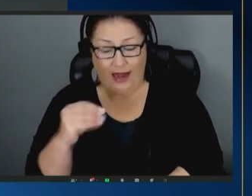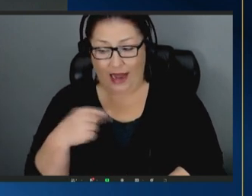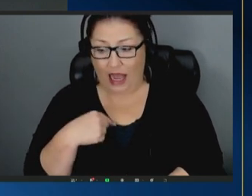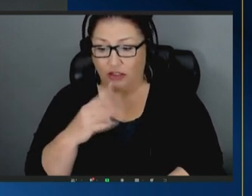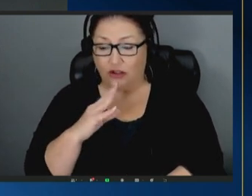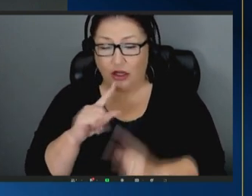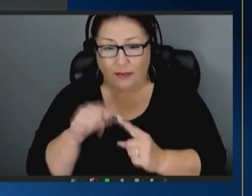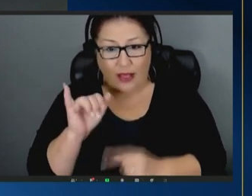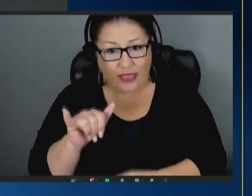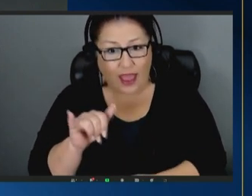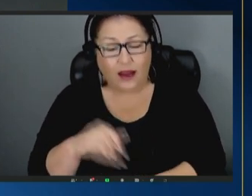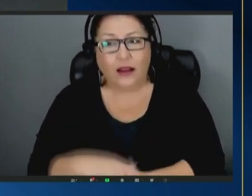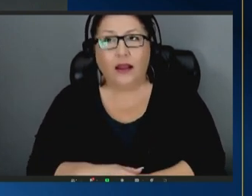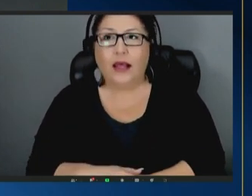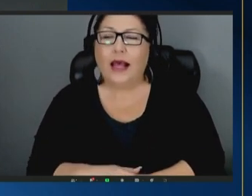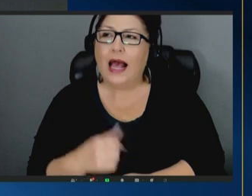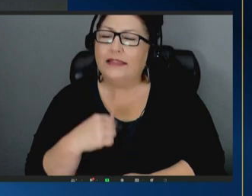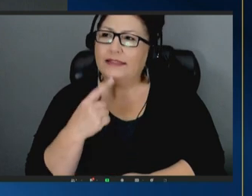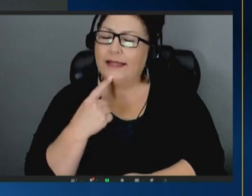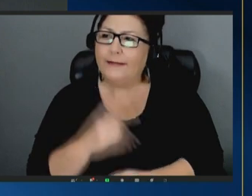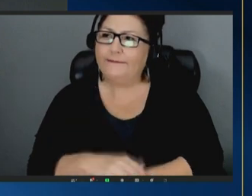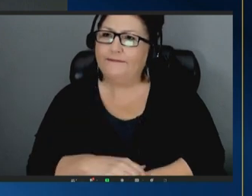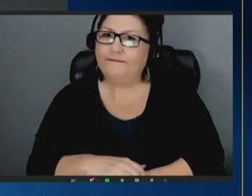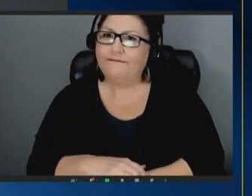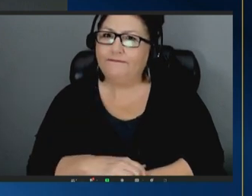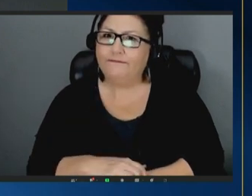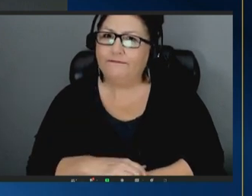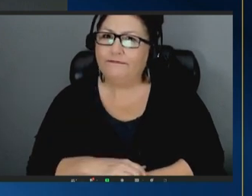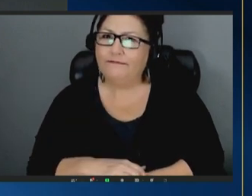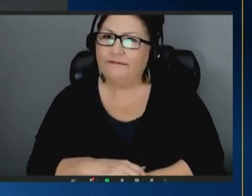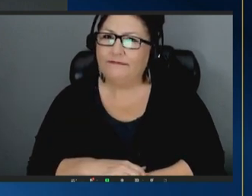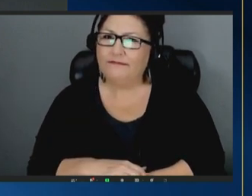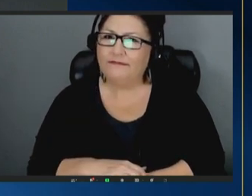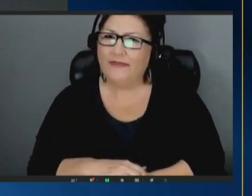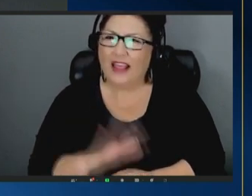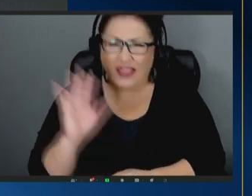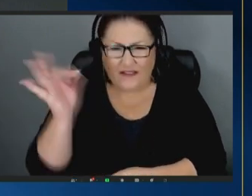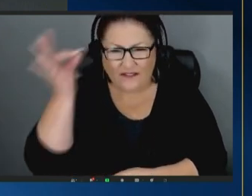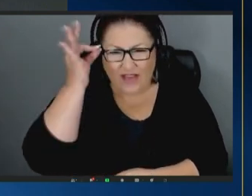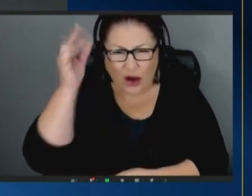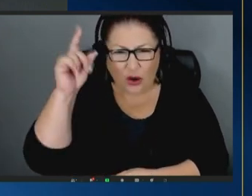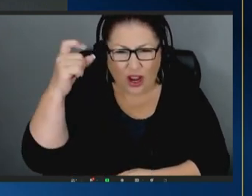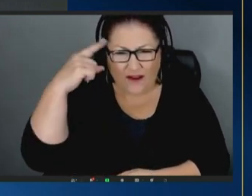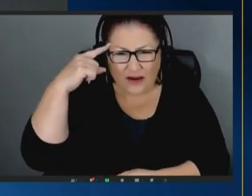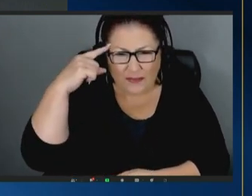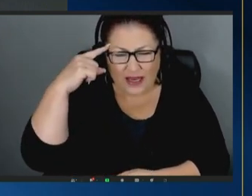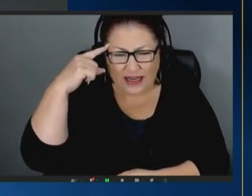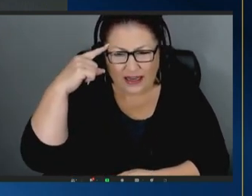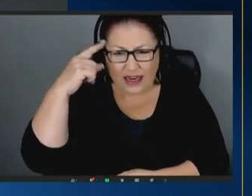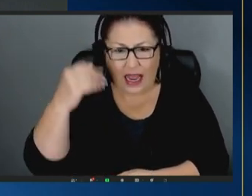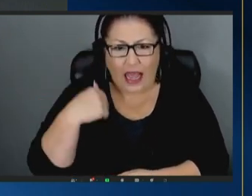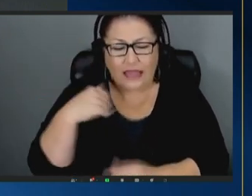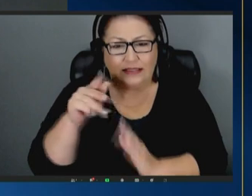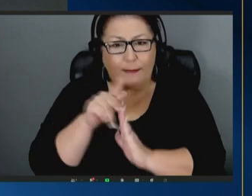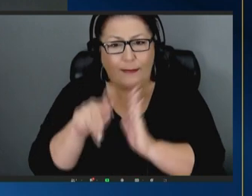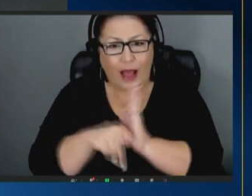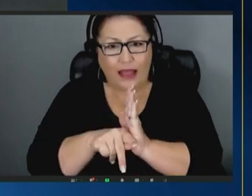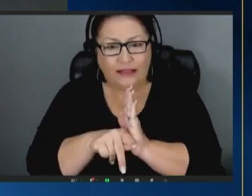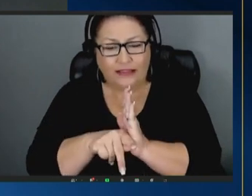i said ms edelman the federal government has a policy that